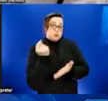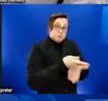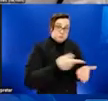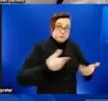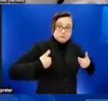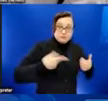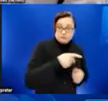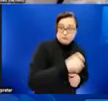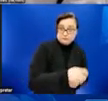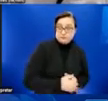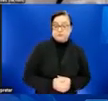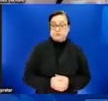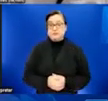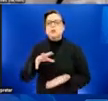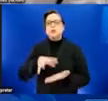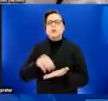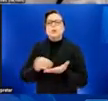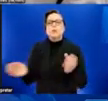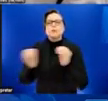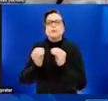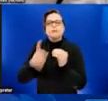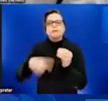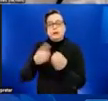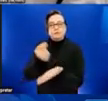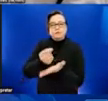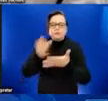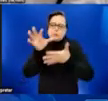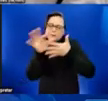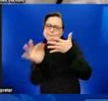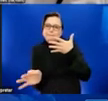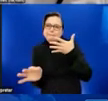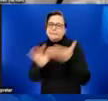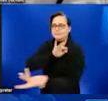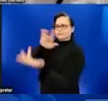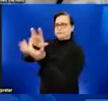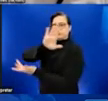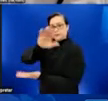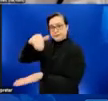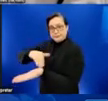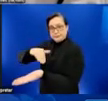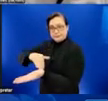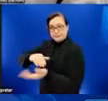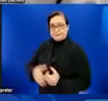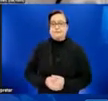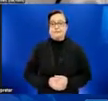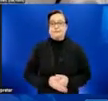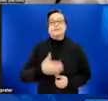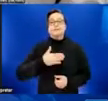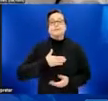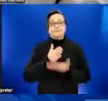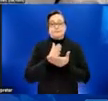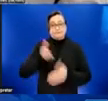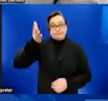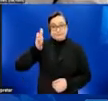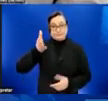To learn more about treatment options, please consult your healthcare provider. This concludes my part of the presentation, and I will